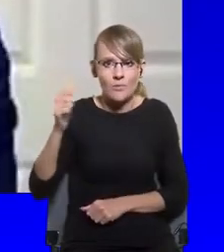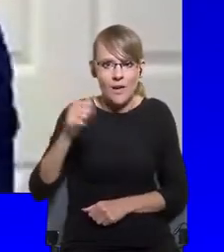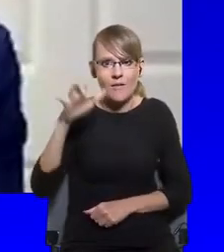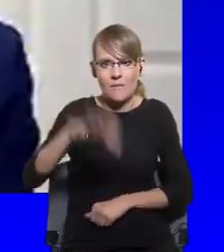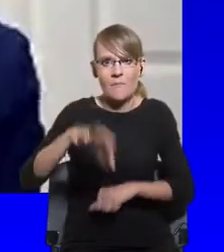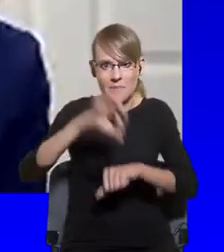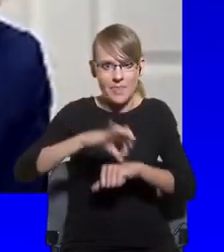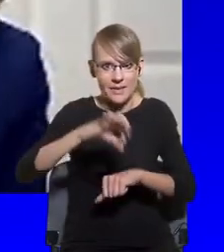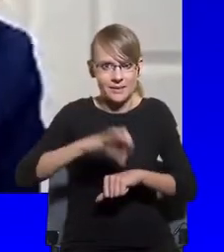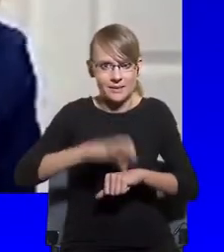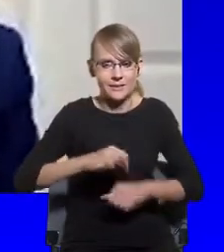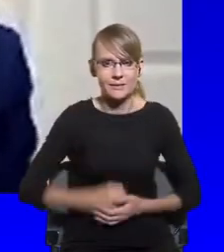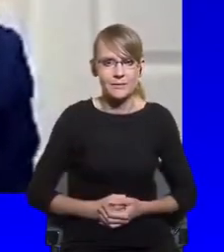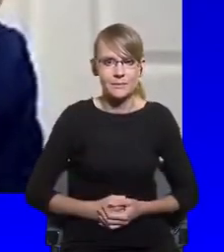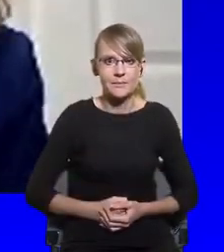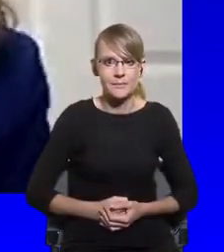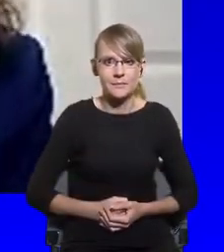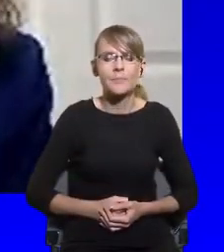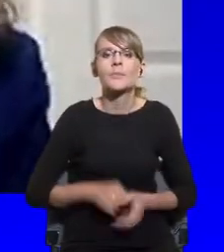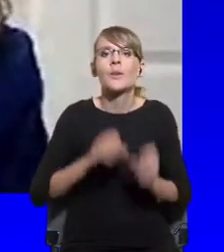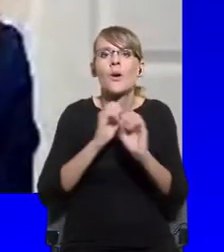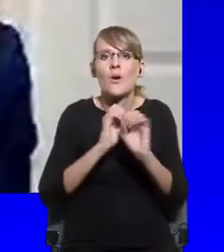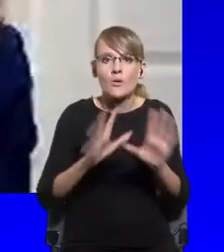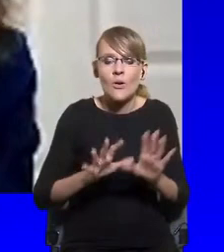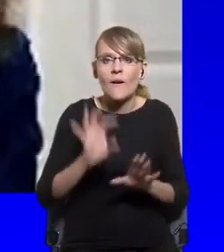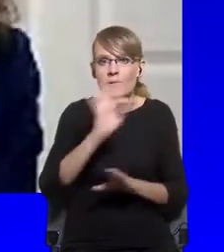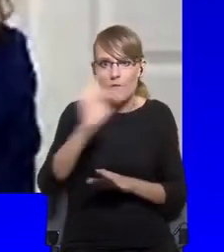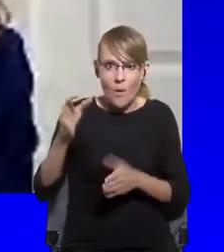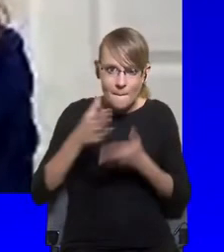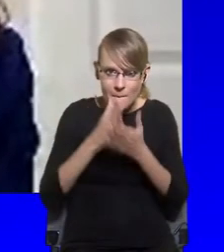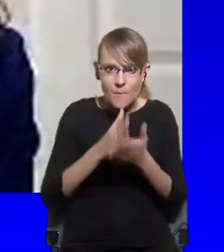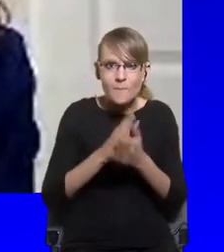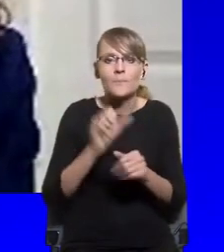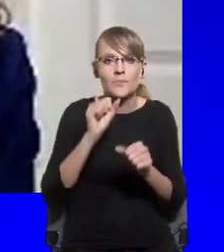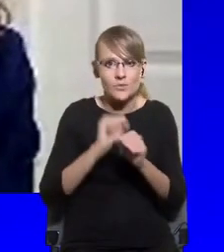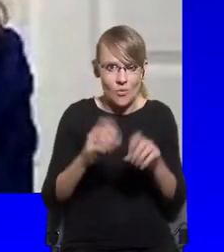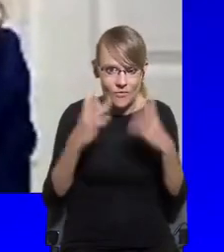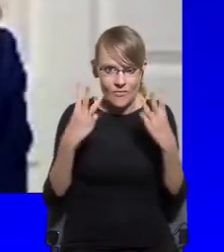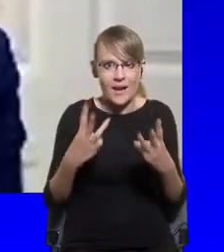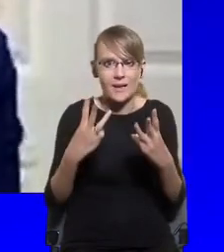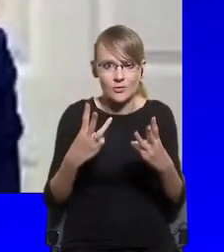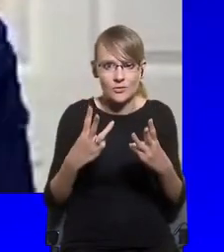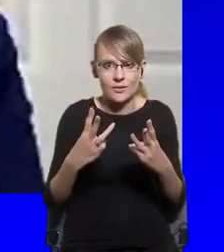as important as, of course, their advice is to inform policies.